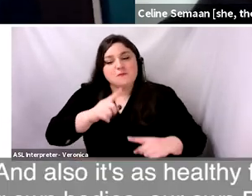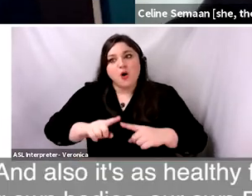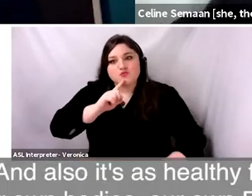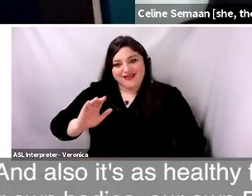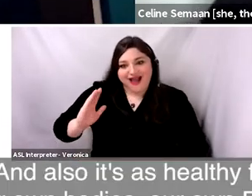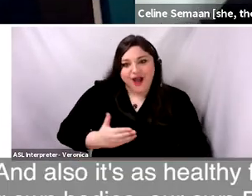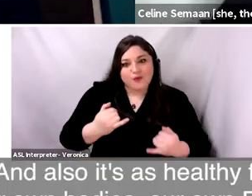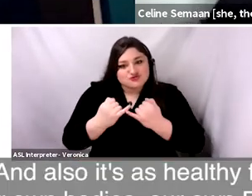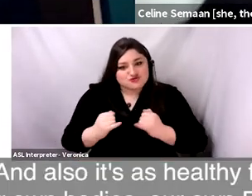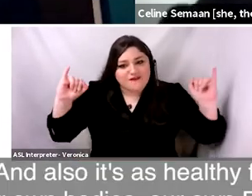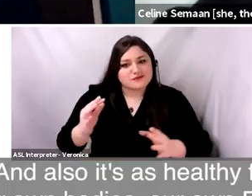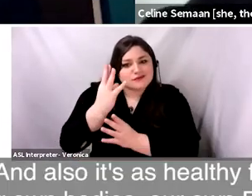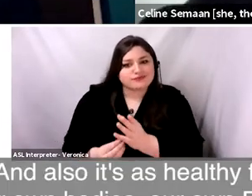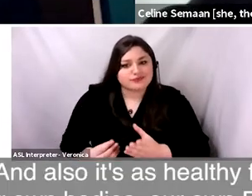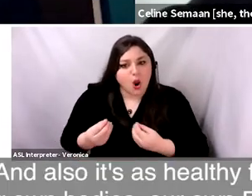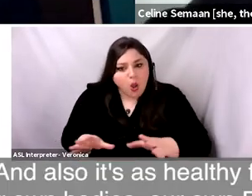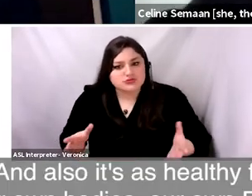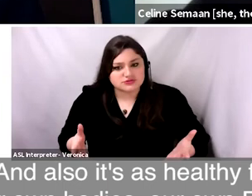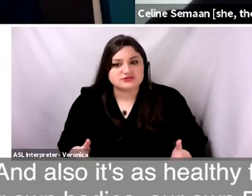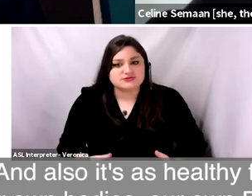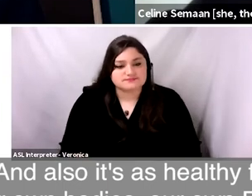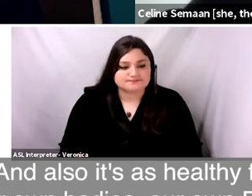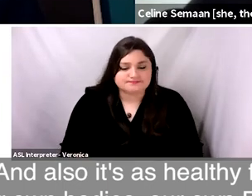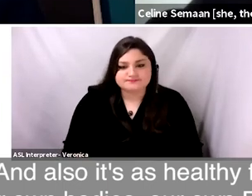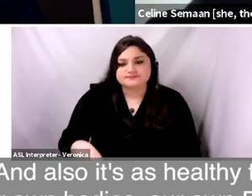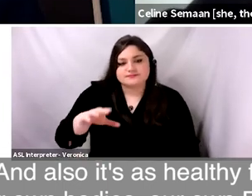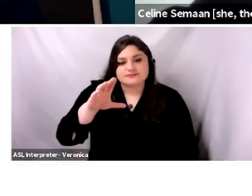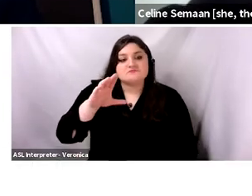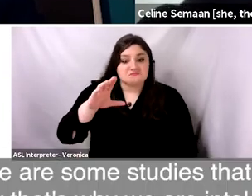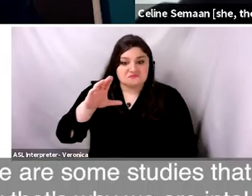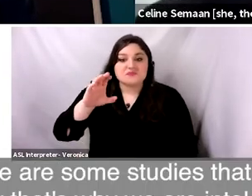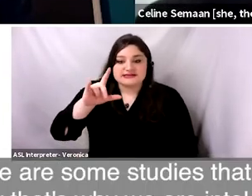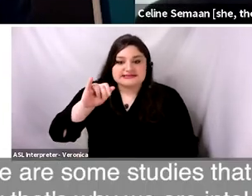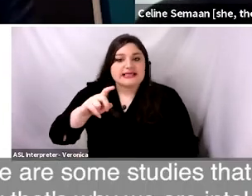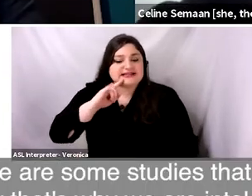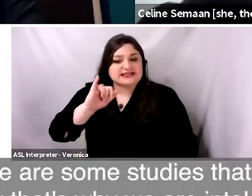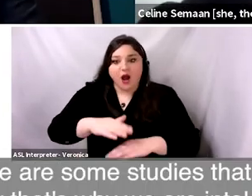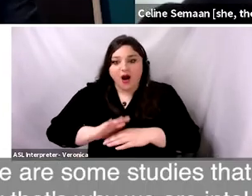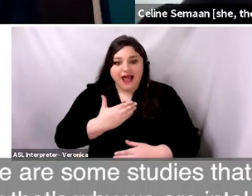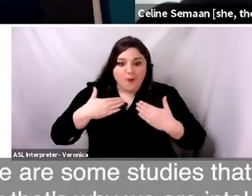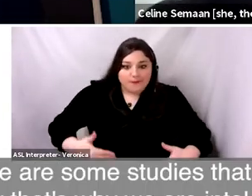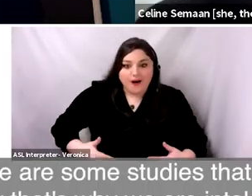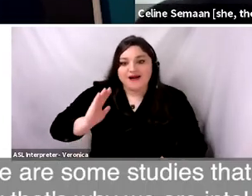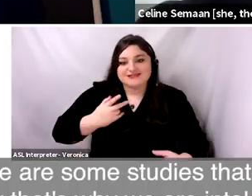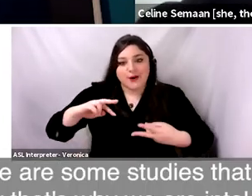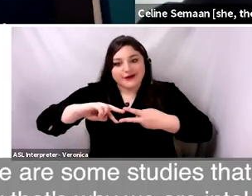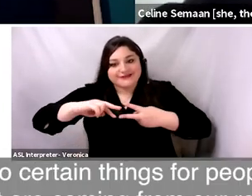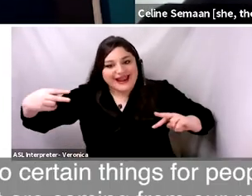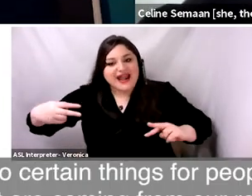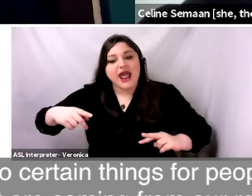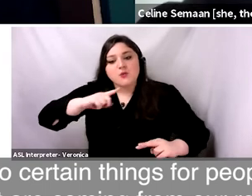And also it's as healthy for our own bodies, our own DNA. There are some studies that would say that's why we are